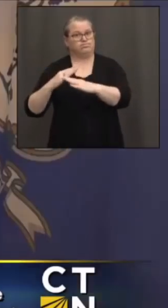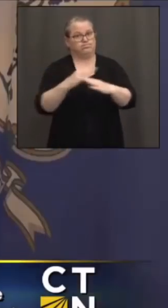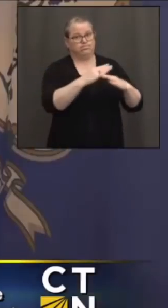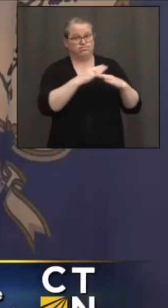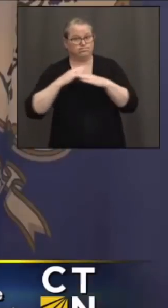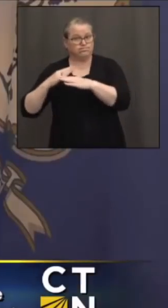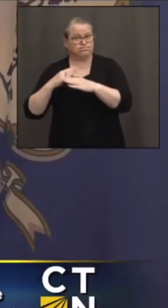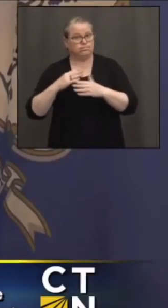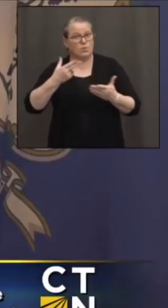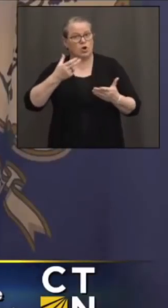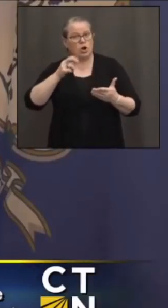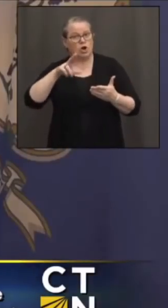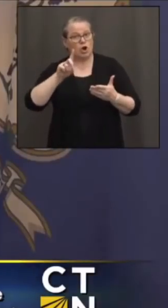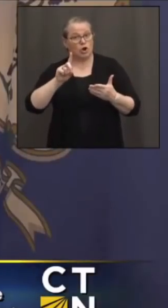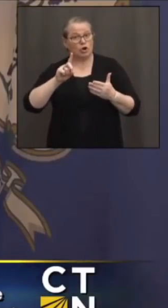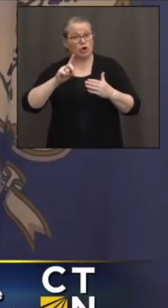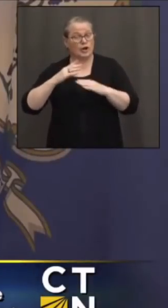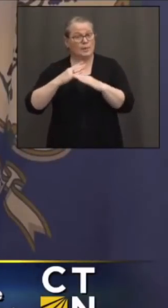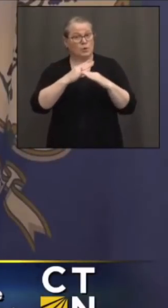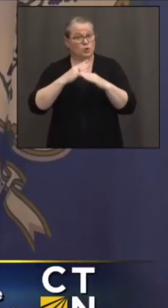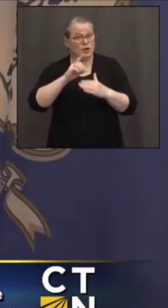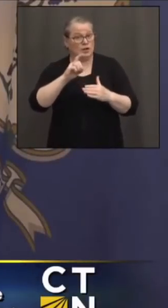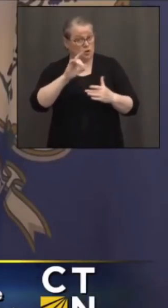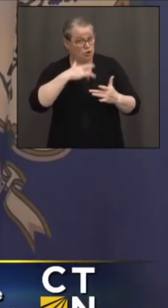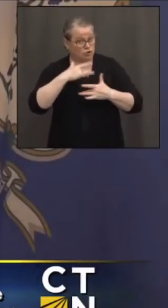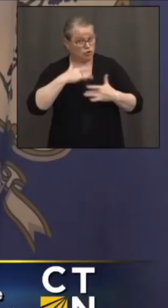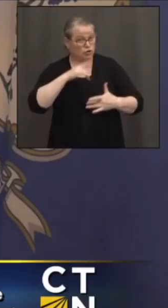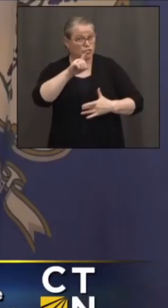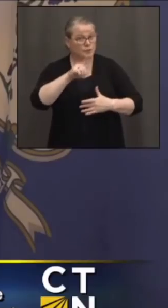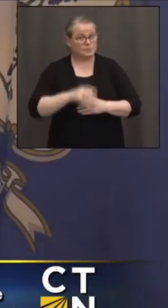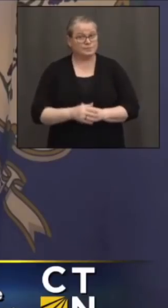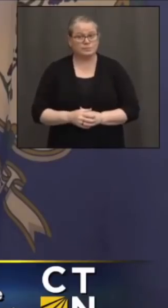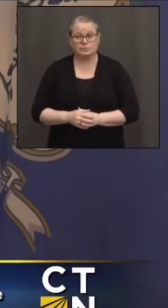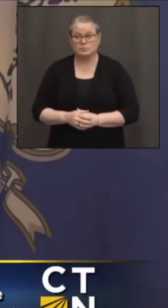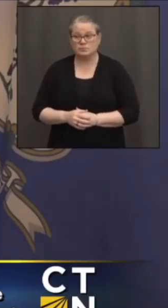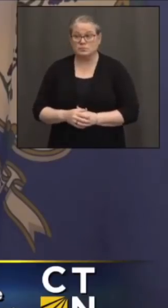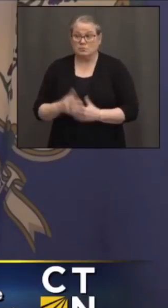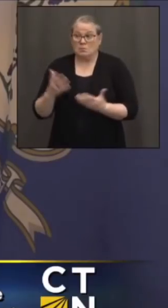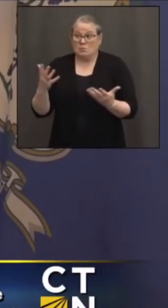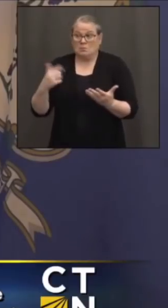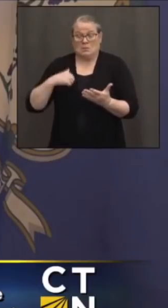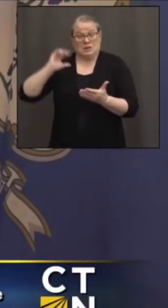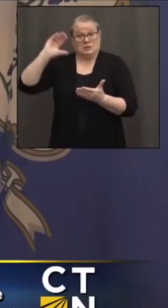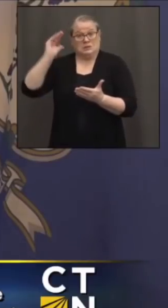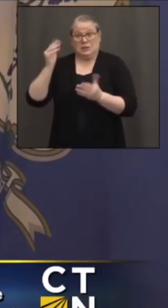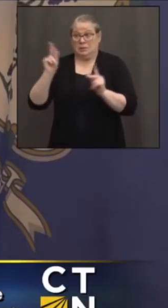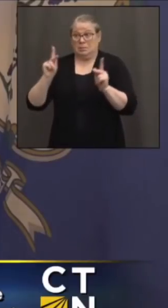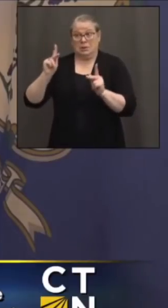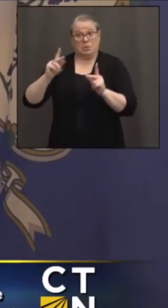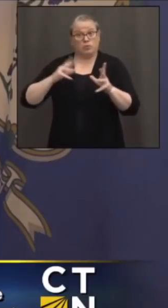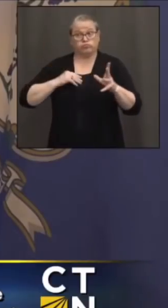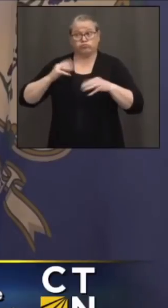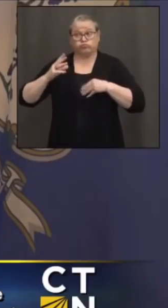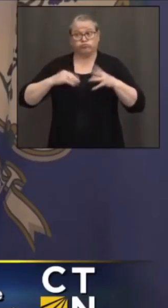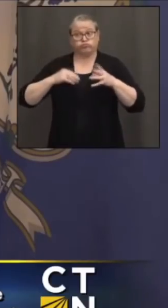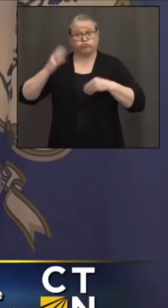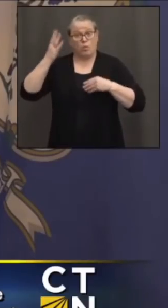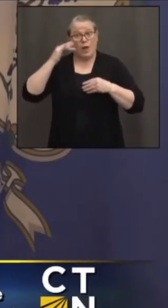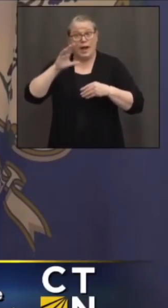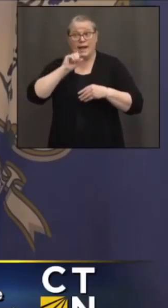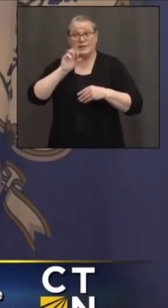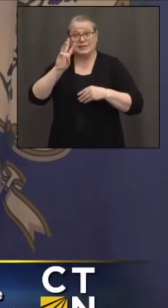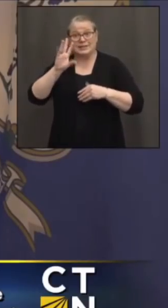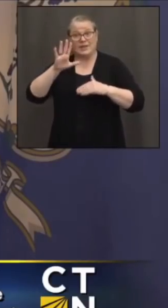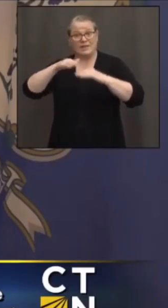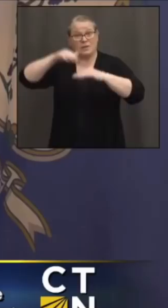A, I'll start by the fact that I'm concouraged that you have over 80 percent of the folks, you know, 65 and above, 70 above. That's a